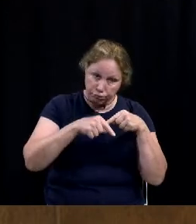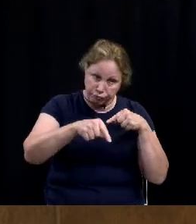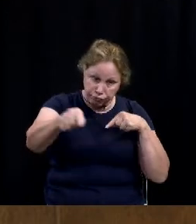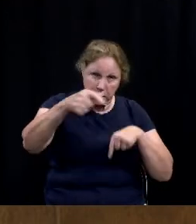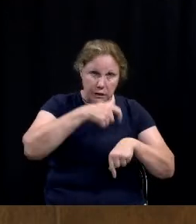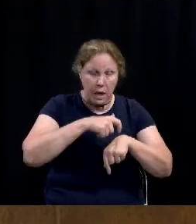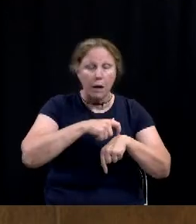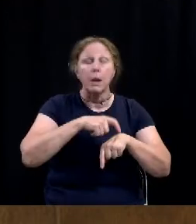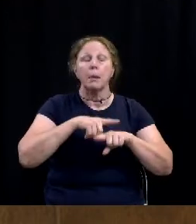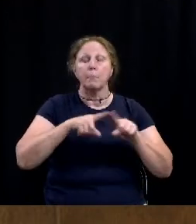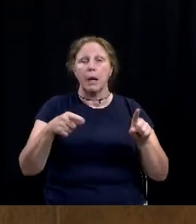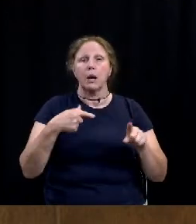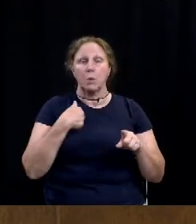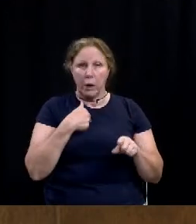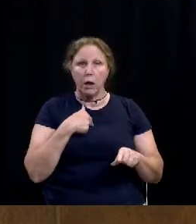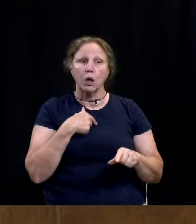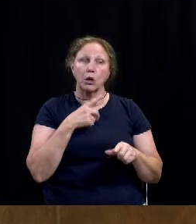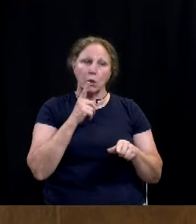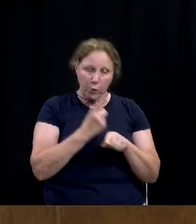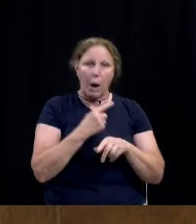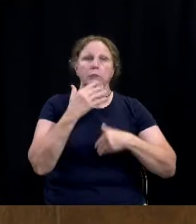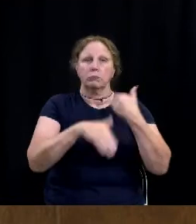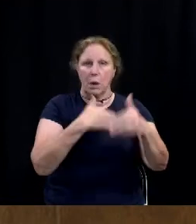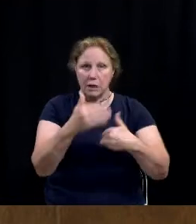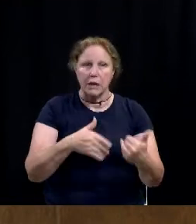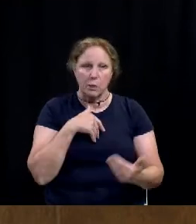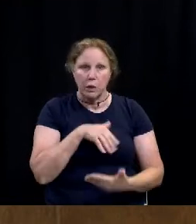addressing this so thank you so much chief